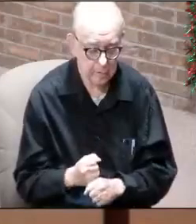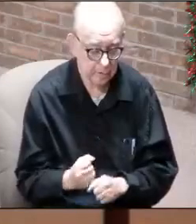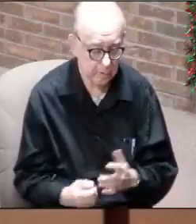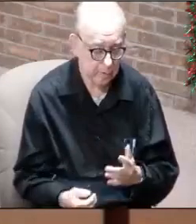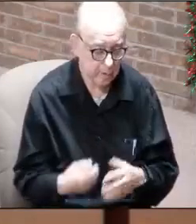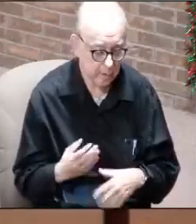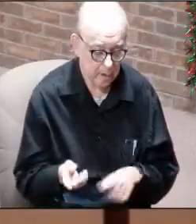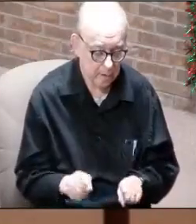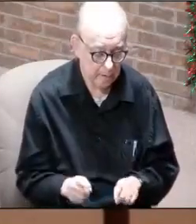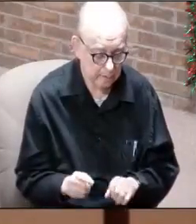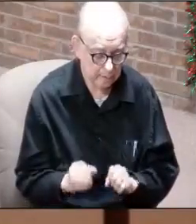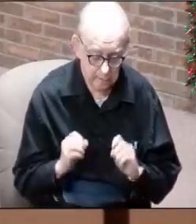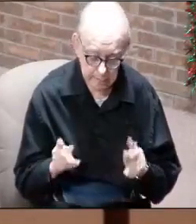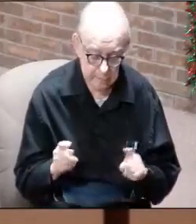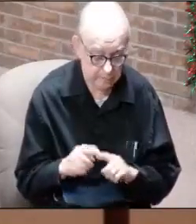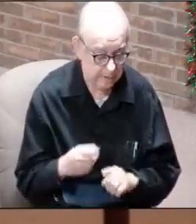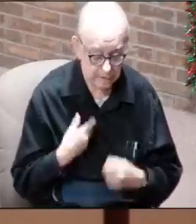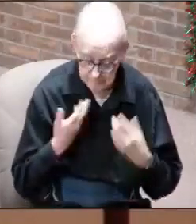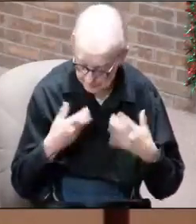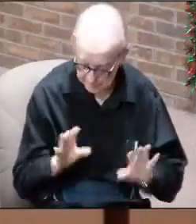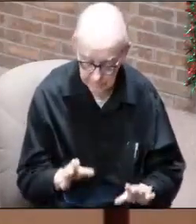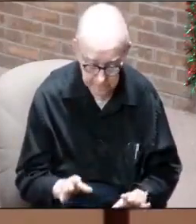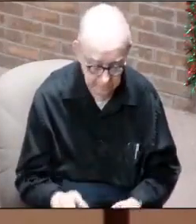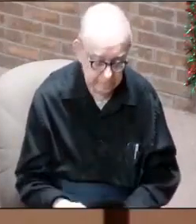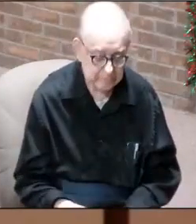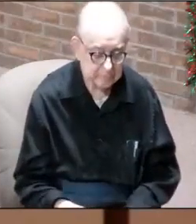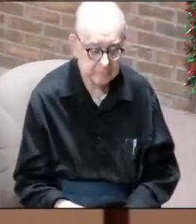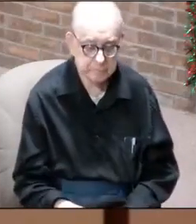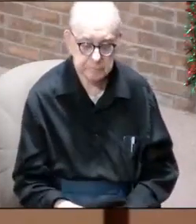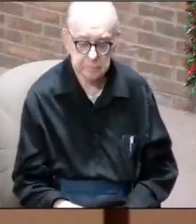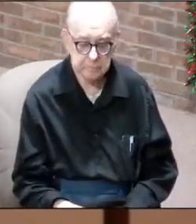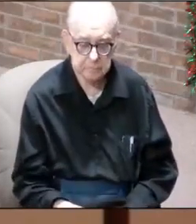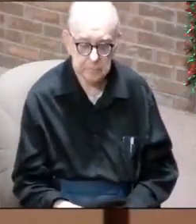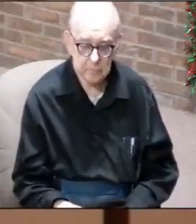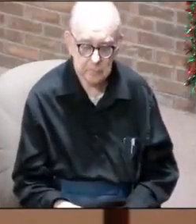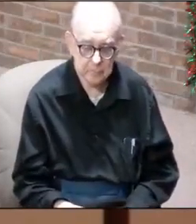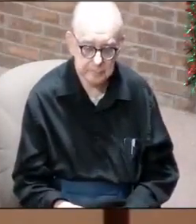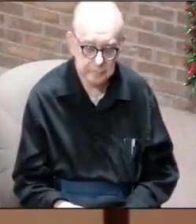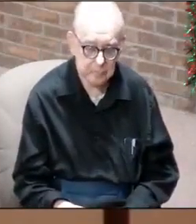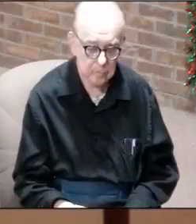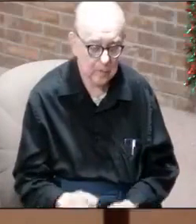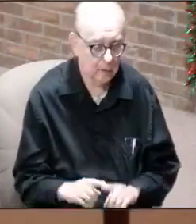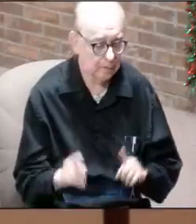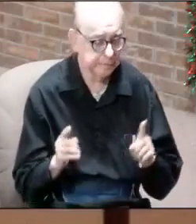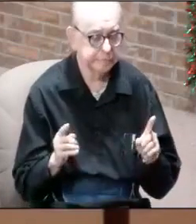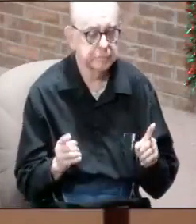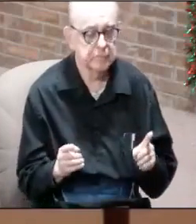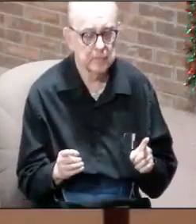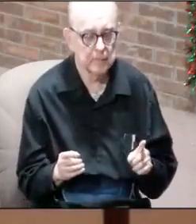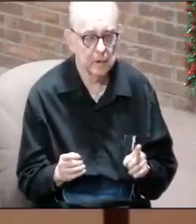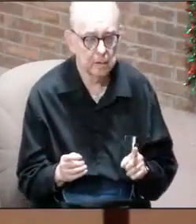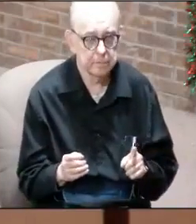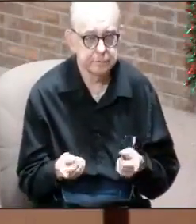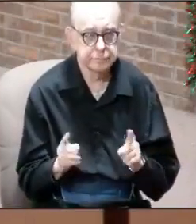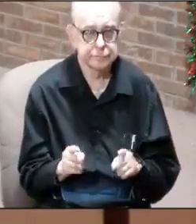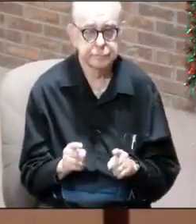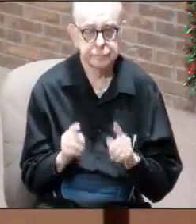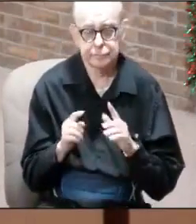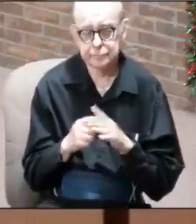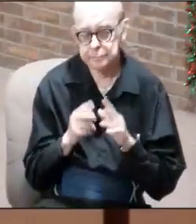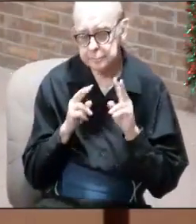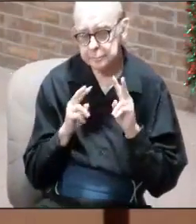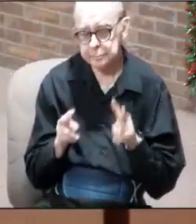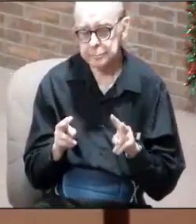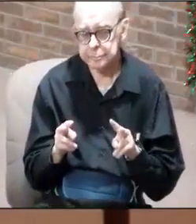and that'd be okay with me because I'm done. I'm finished. But when you begin